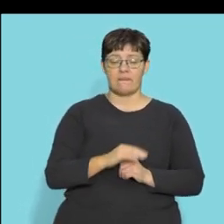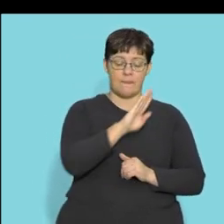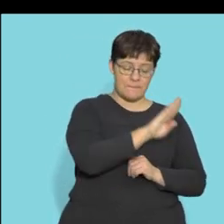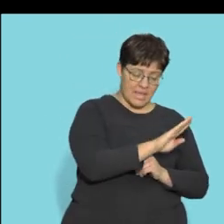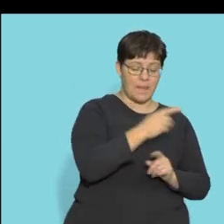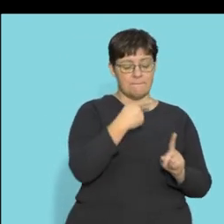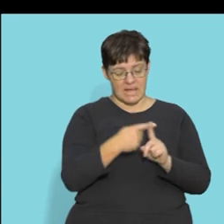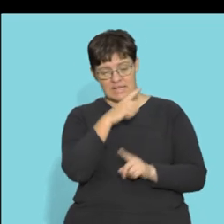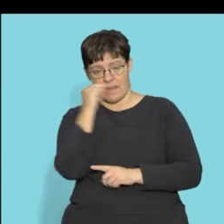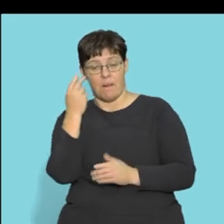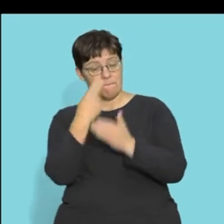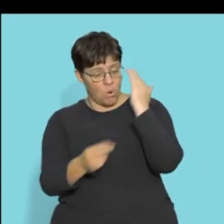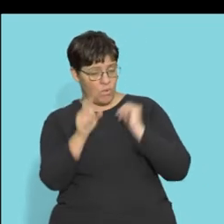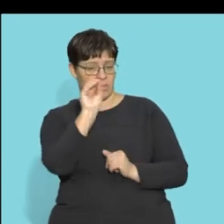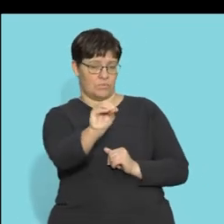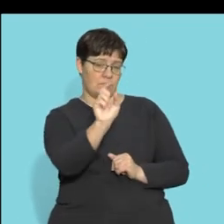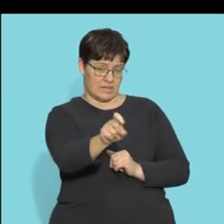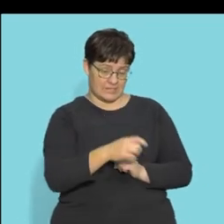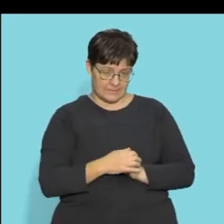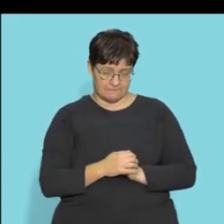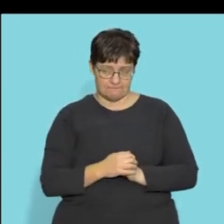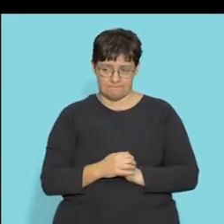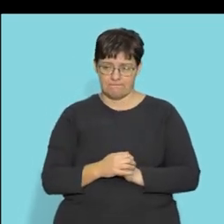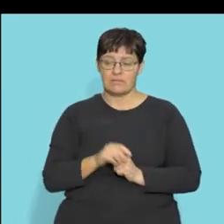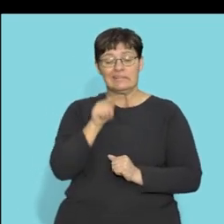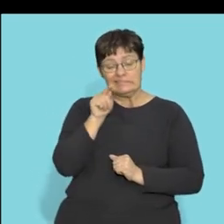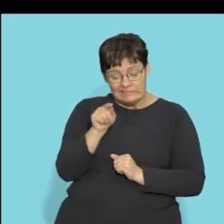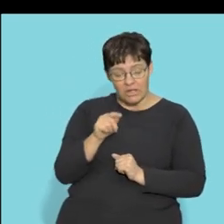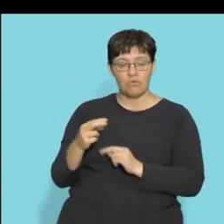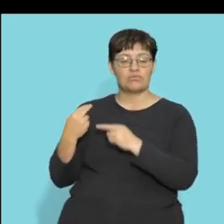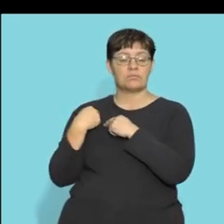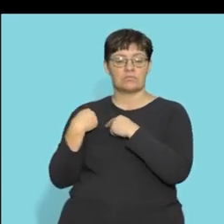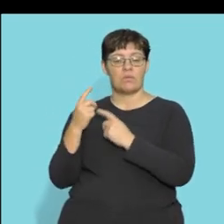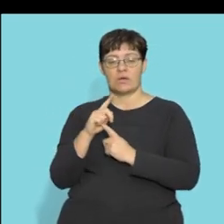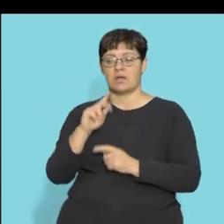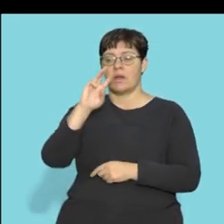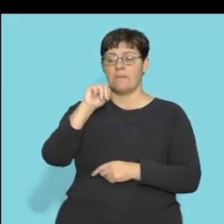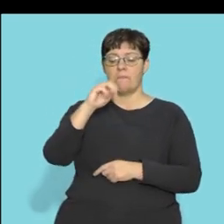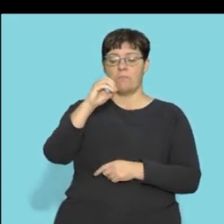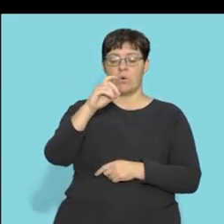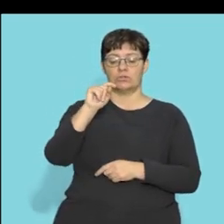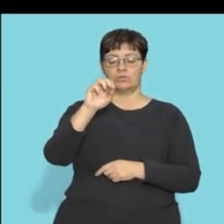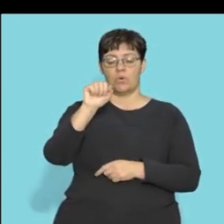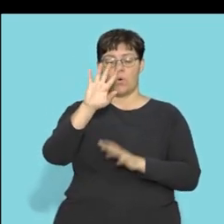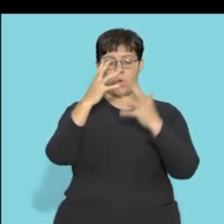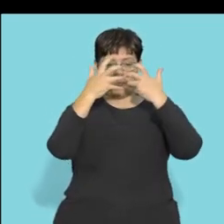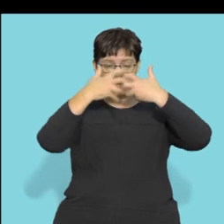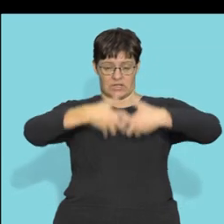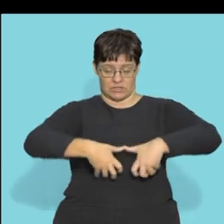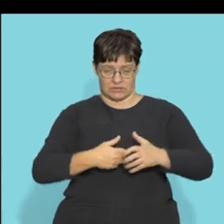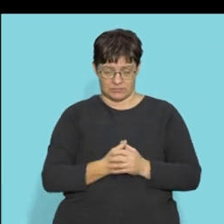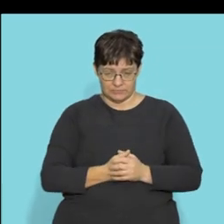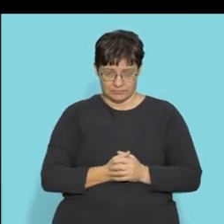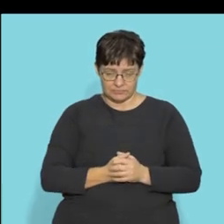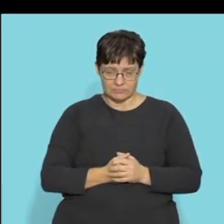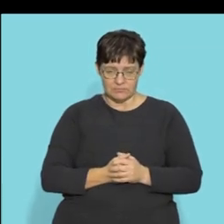letter and the name don't forget to write both is responsible for the motor coordination now